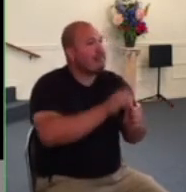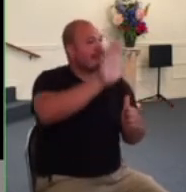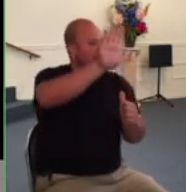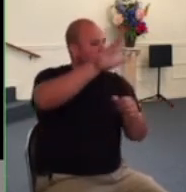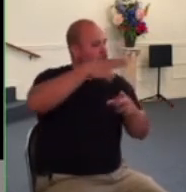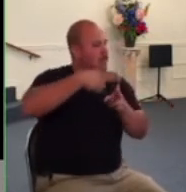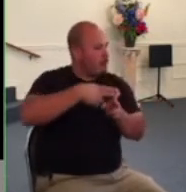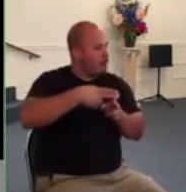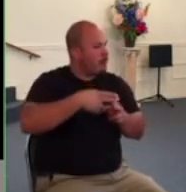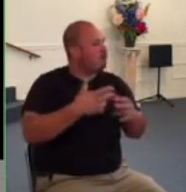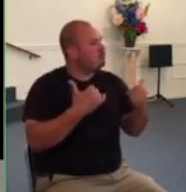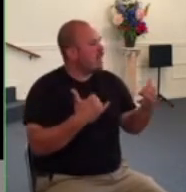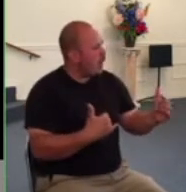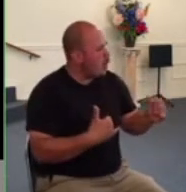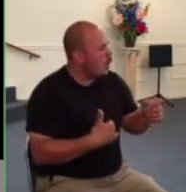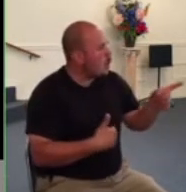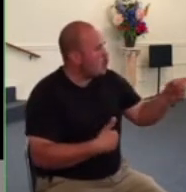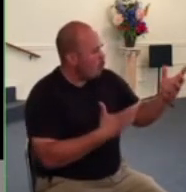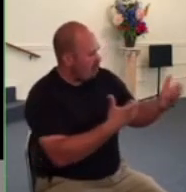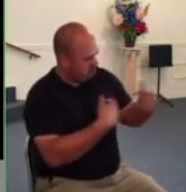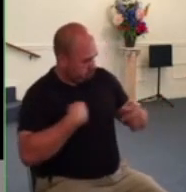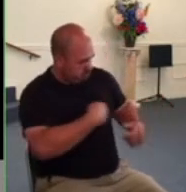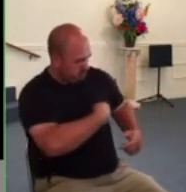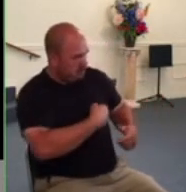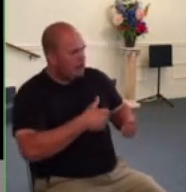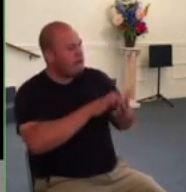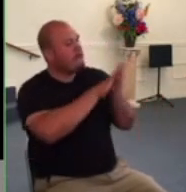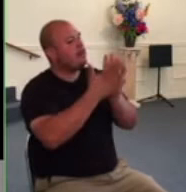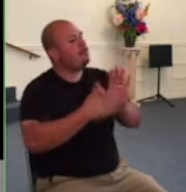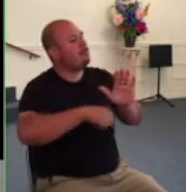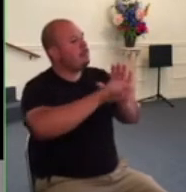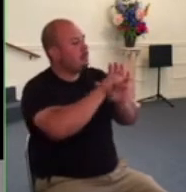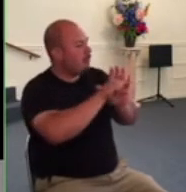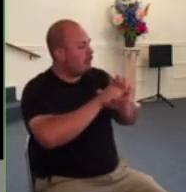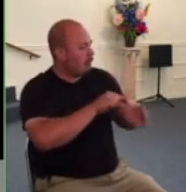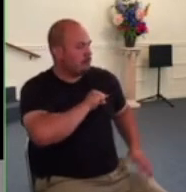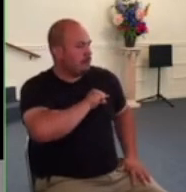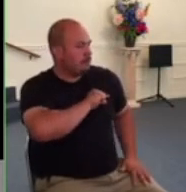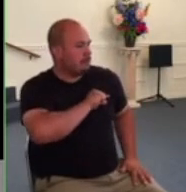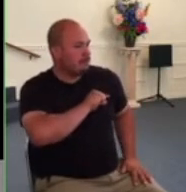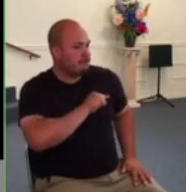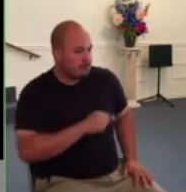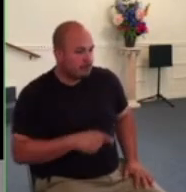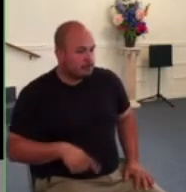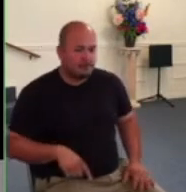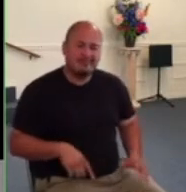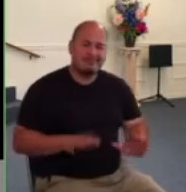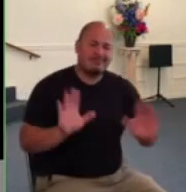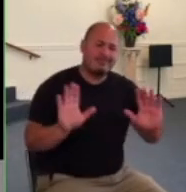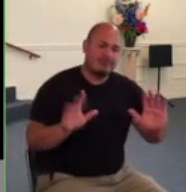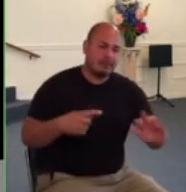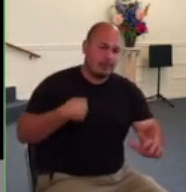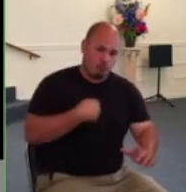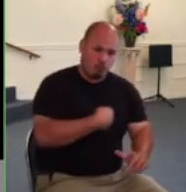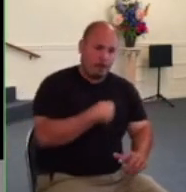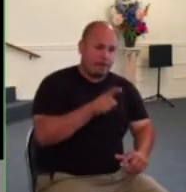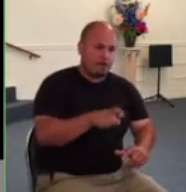blood peter and the other apostles replied we must obey god rather than human beings